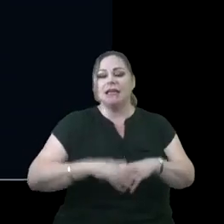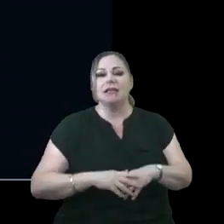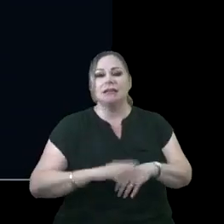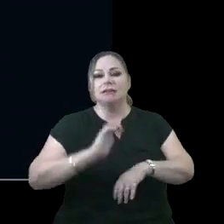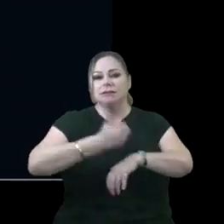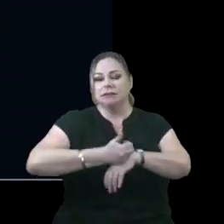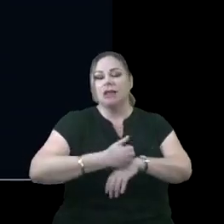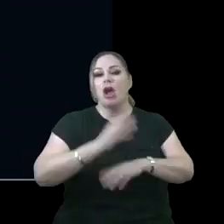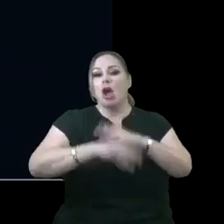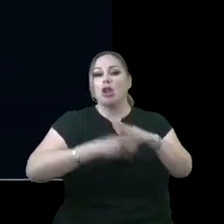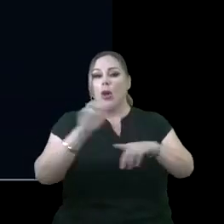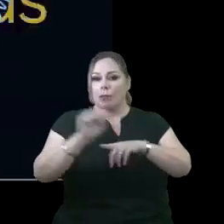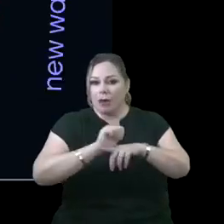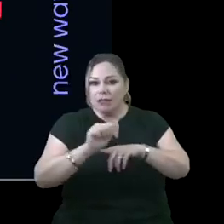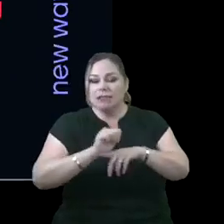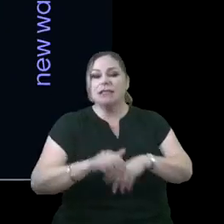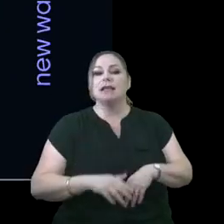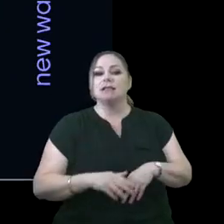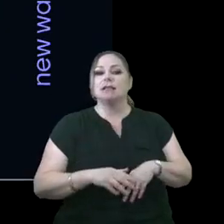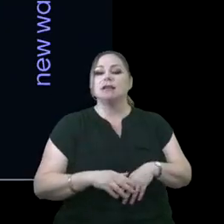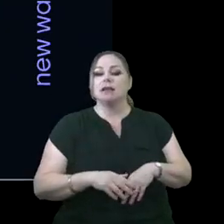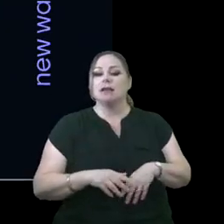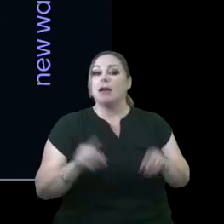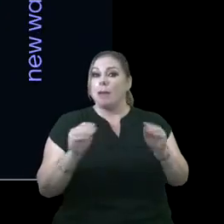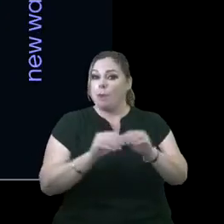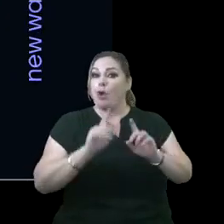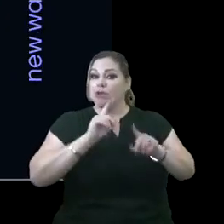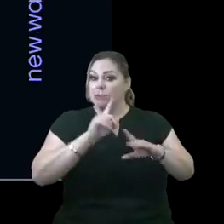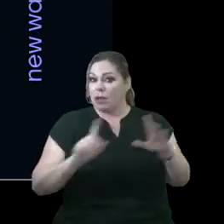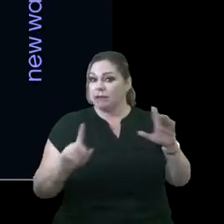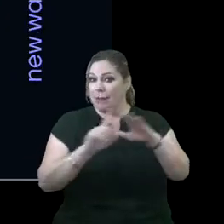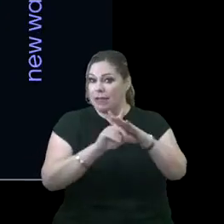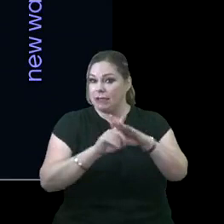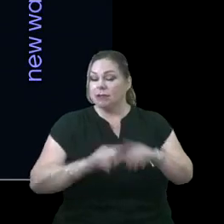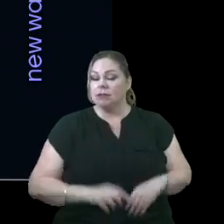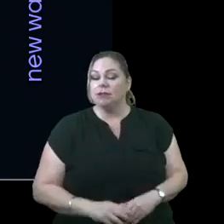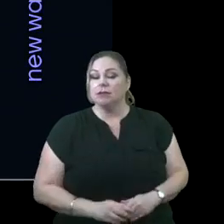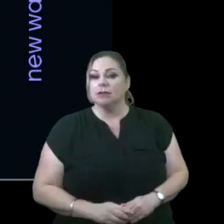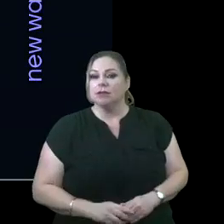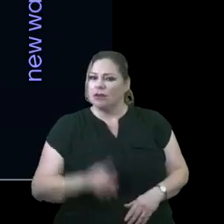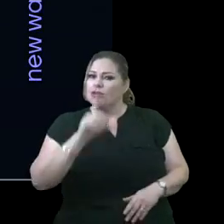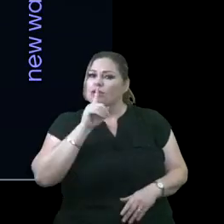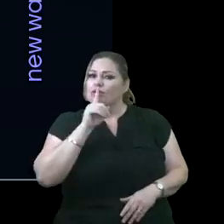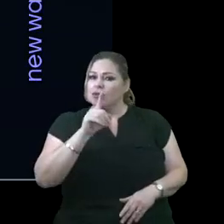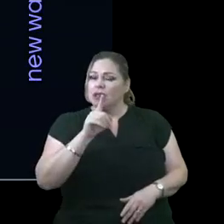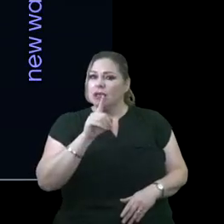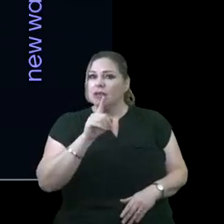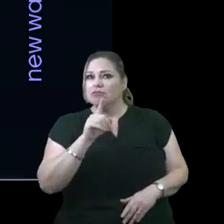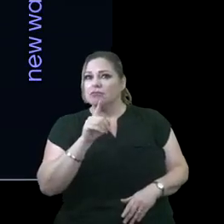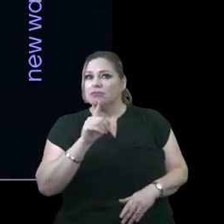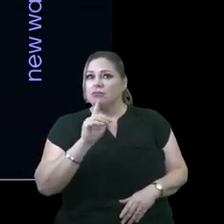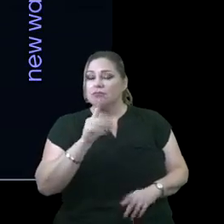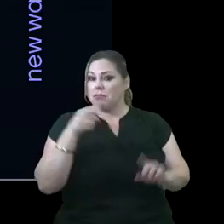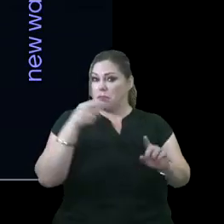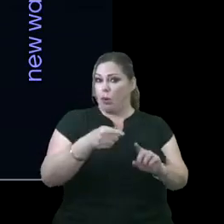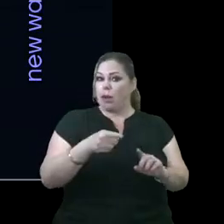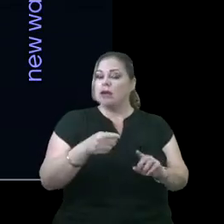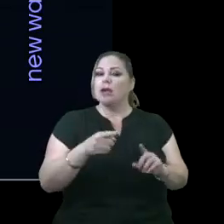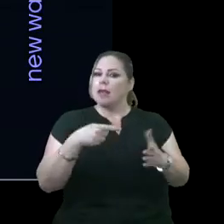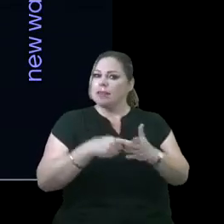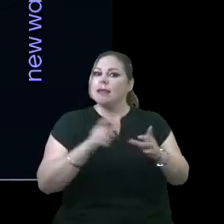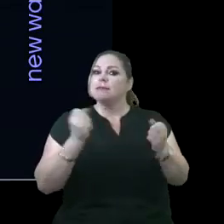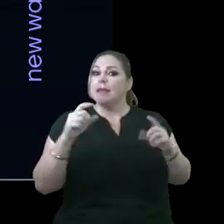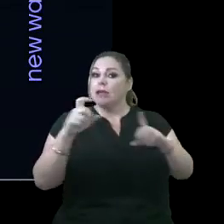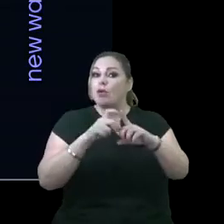different and as more responses come in. We really just want to say to you that these are many of the